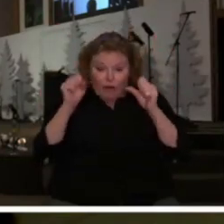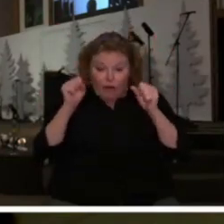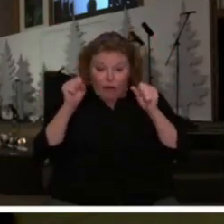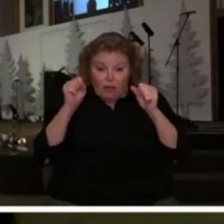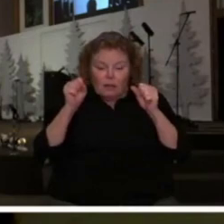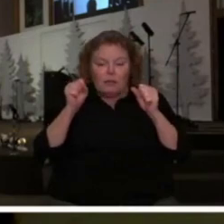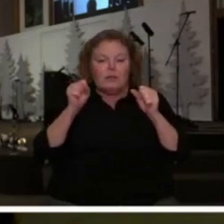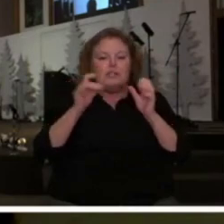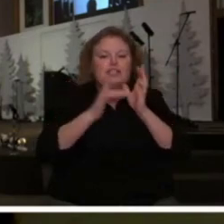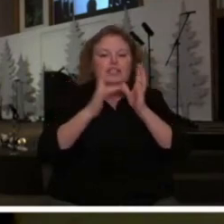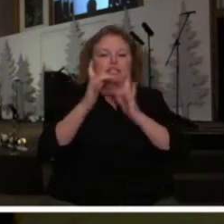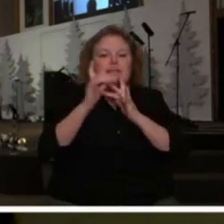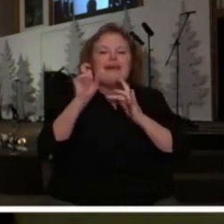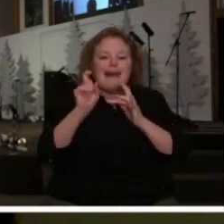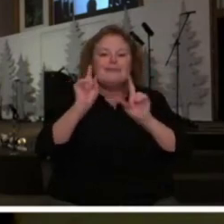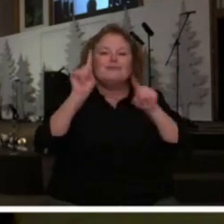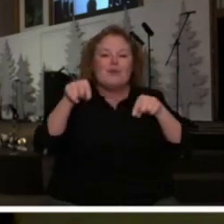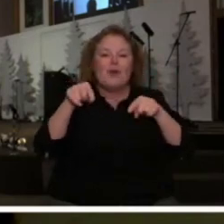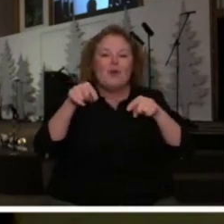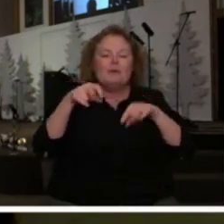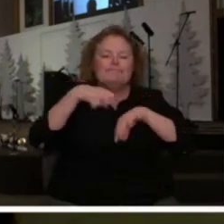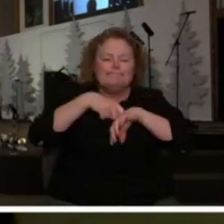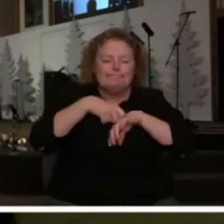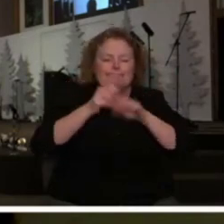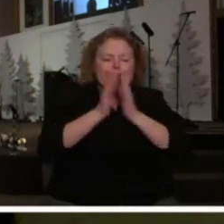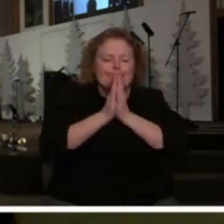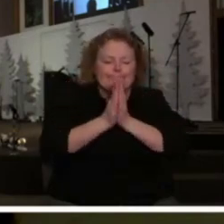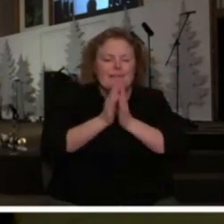the altar so whatever it is